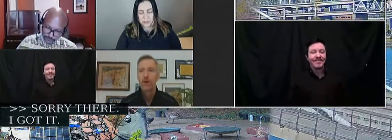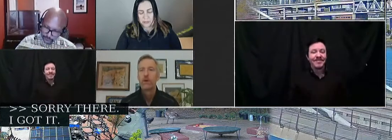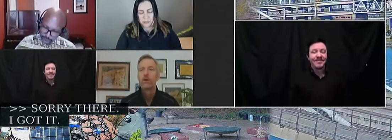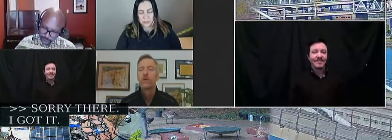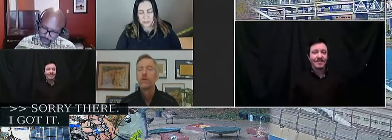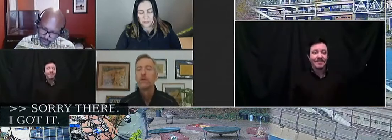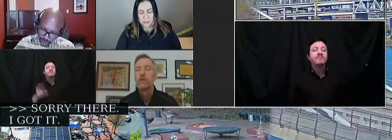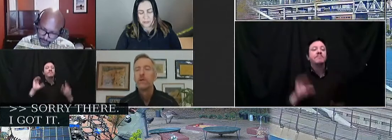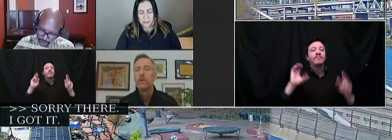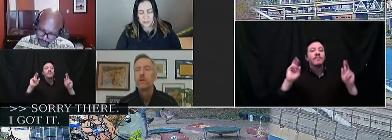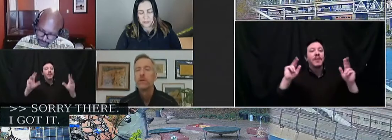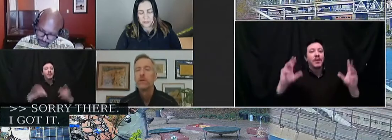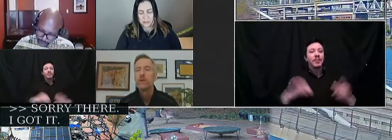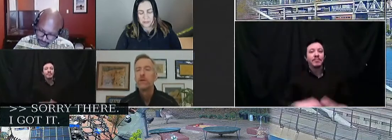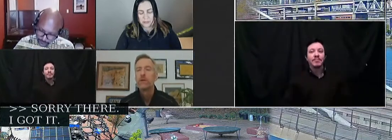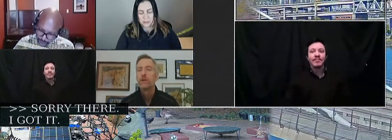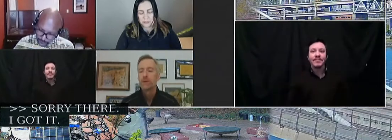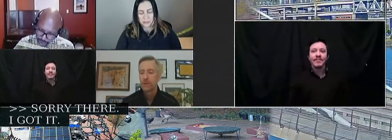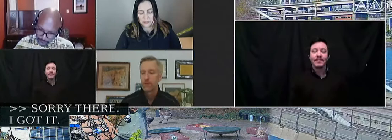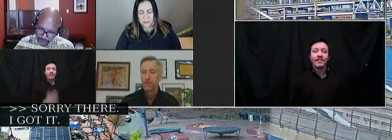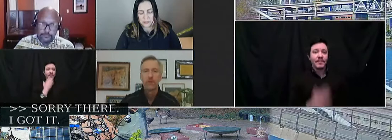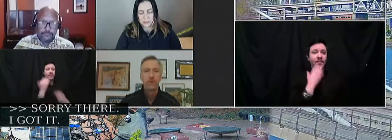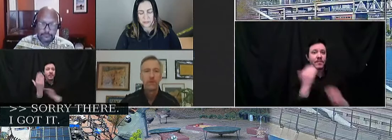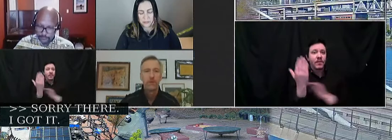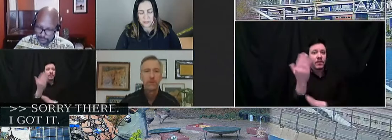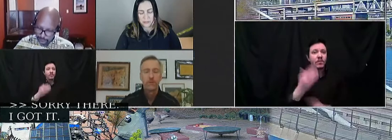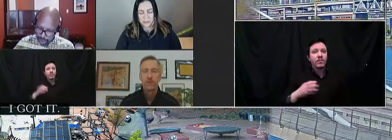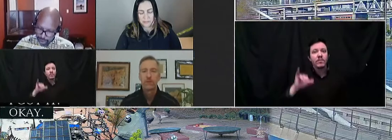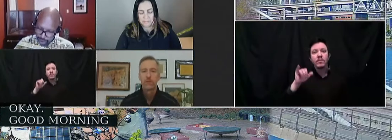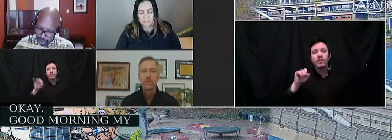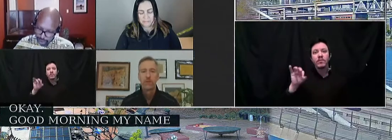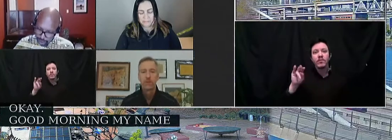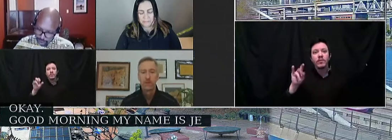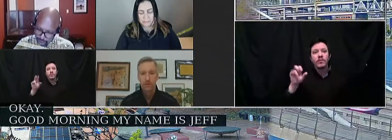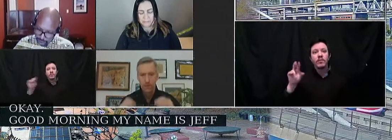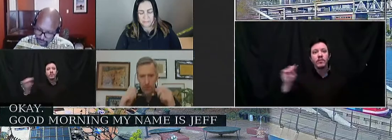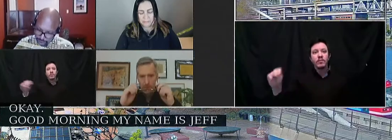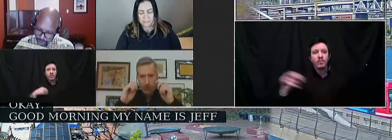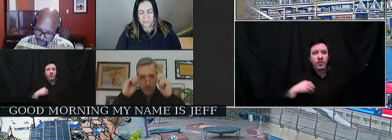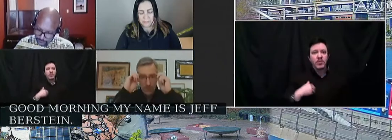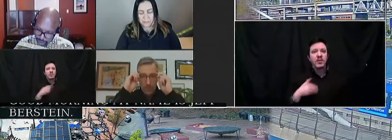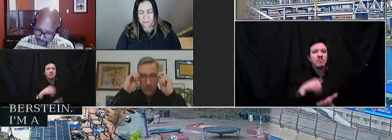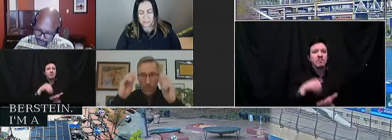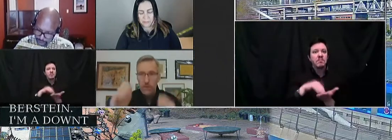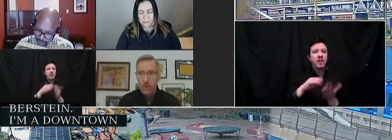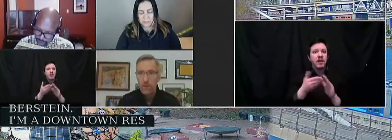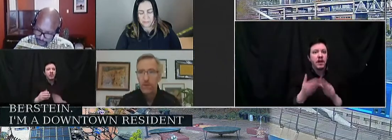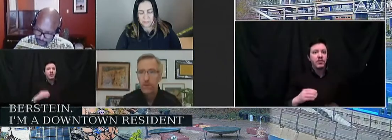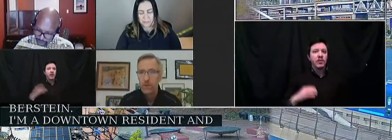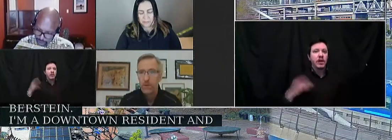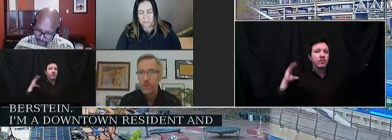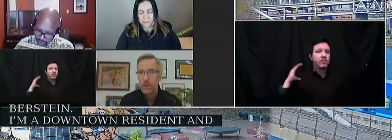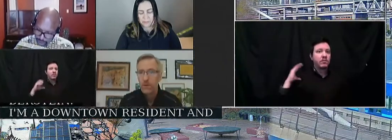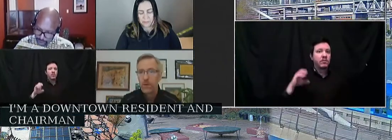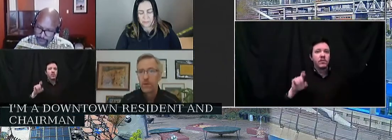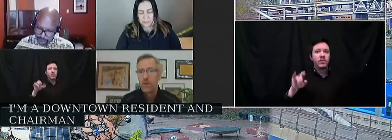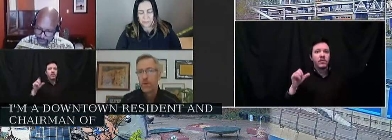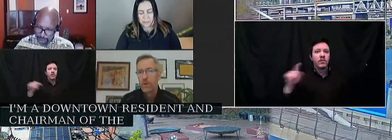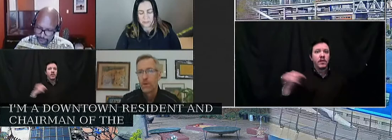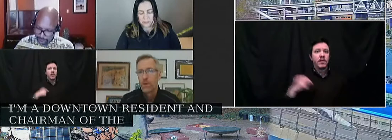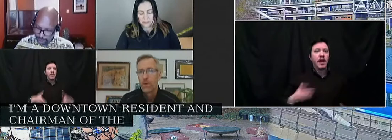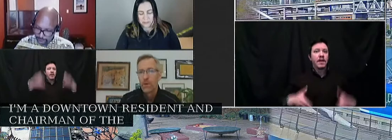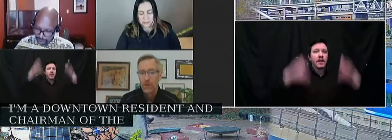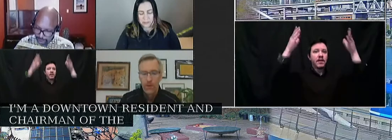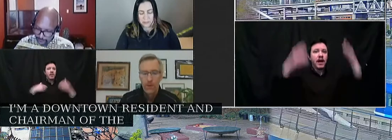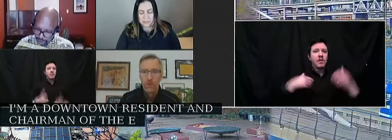Okay. Good morning. My name is Jeff Bernstein. I'm a downtown resident and chairman of the Elliott Tower Neighborhood Livability